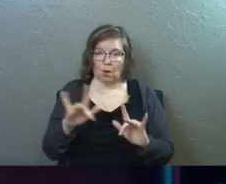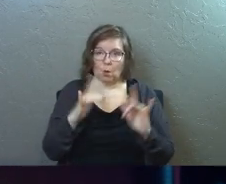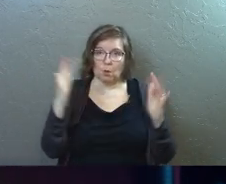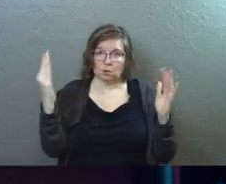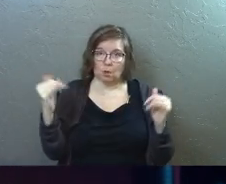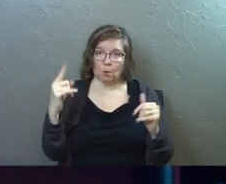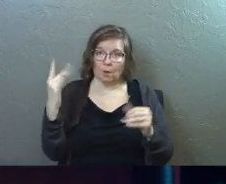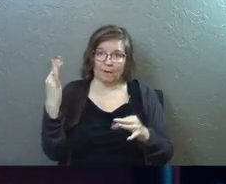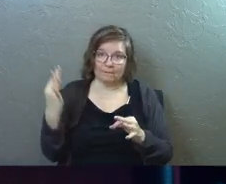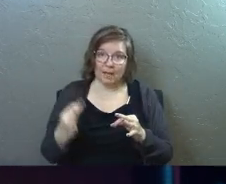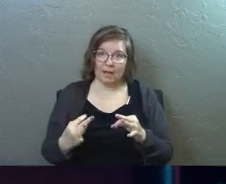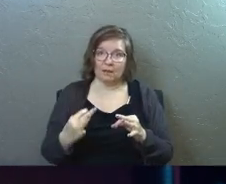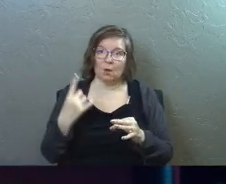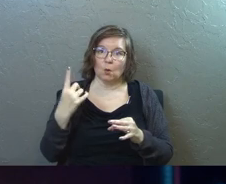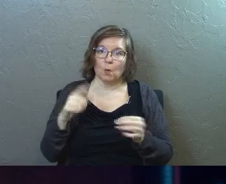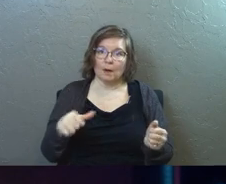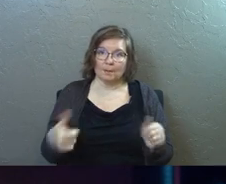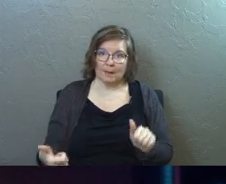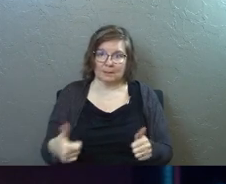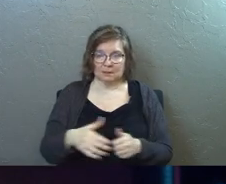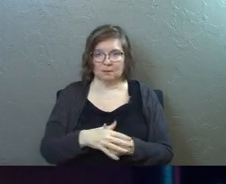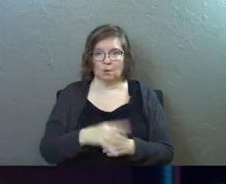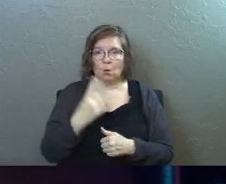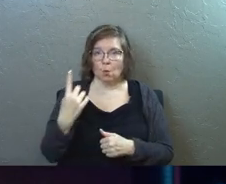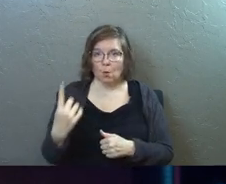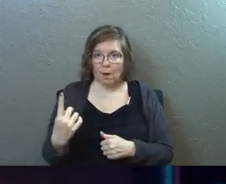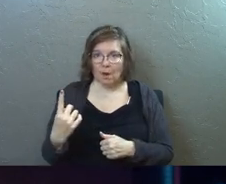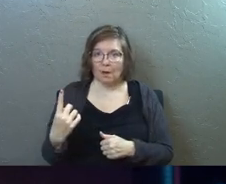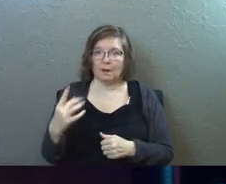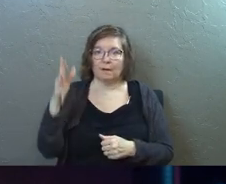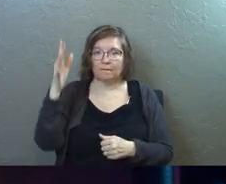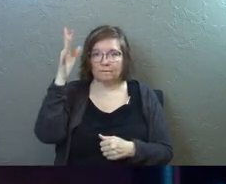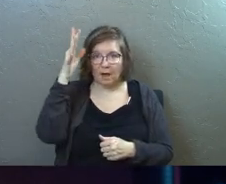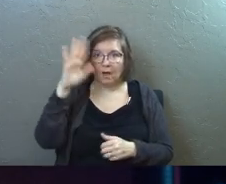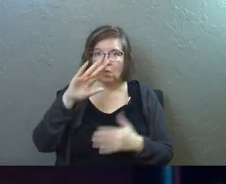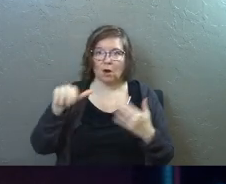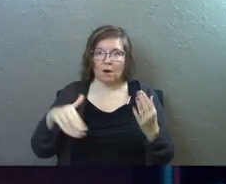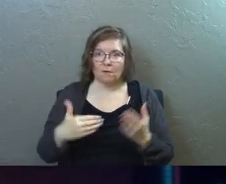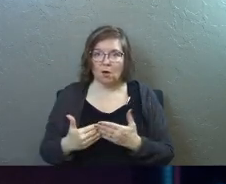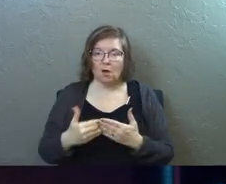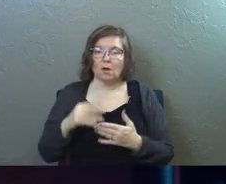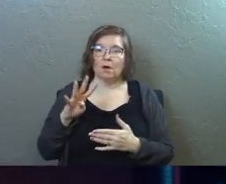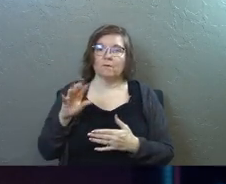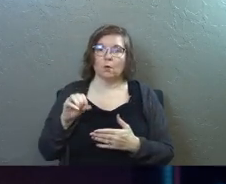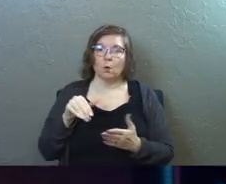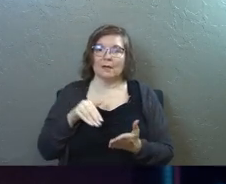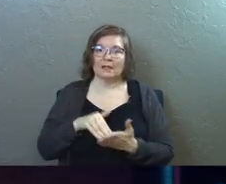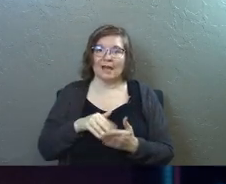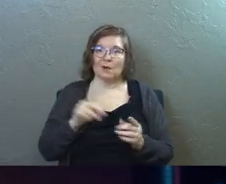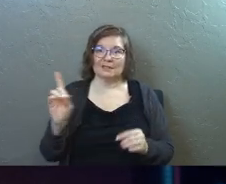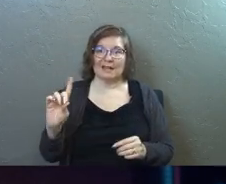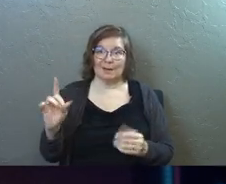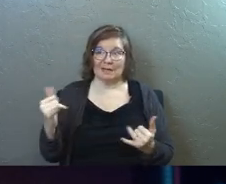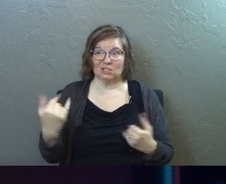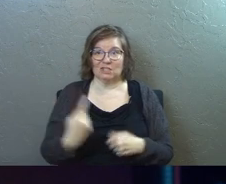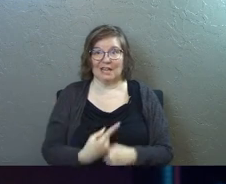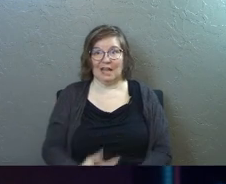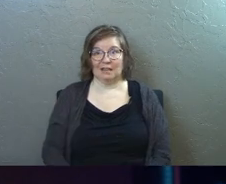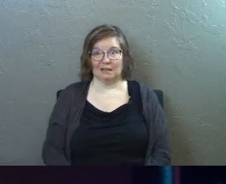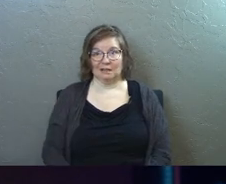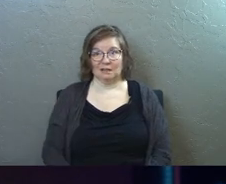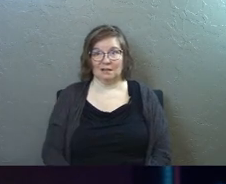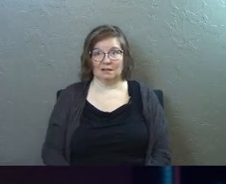glorious hope one faith one baptism one father of all 40,000 denominations today